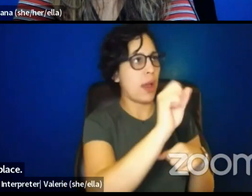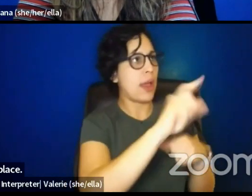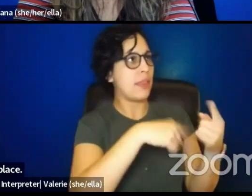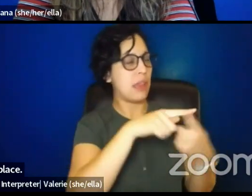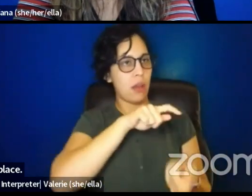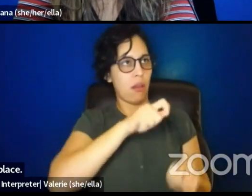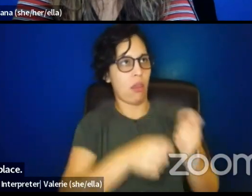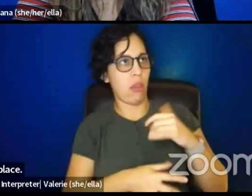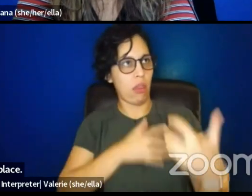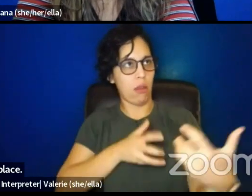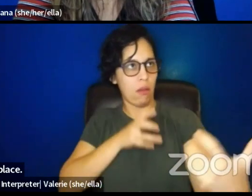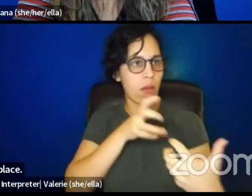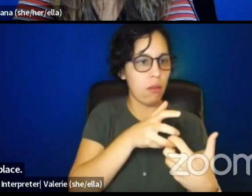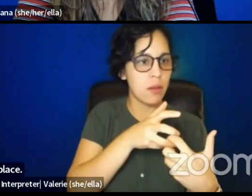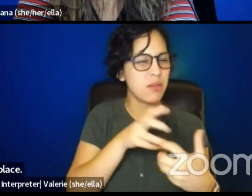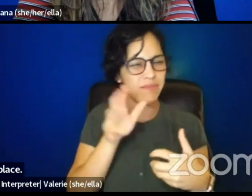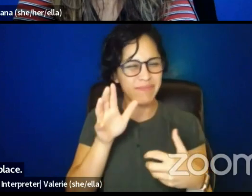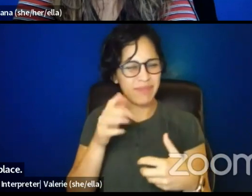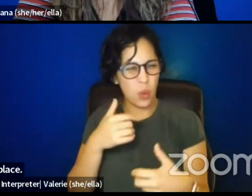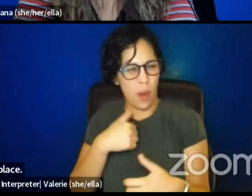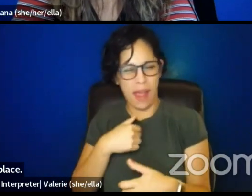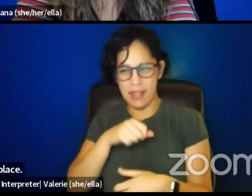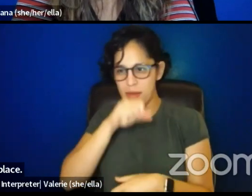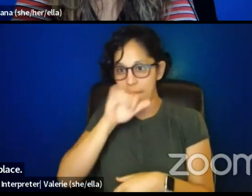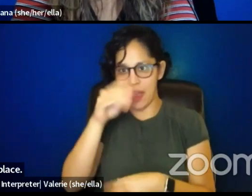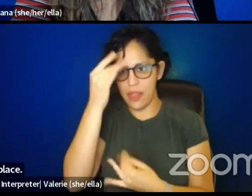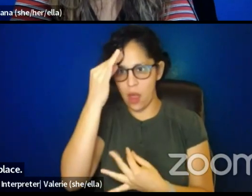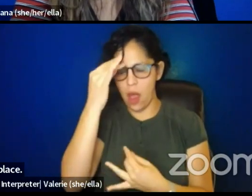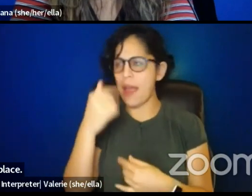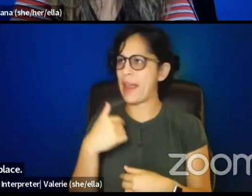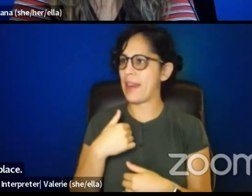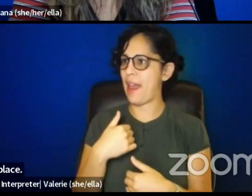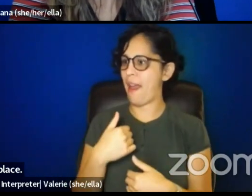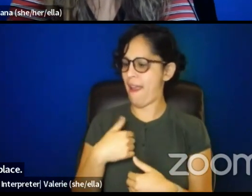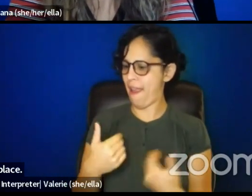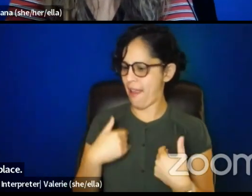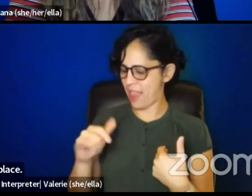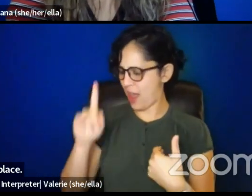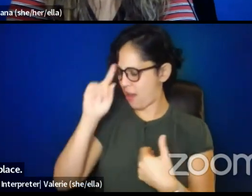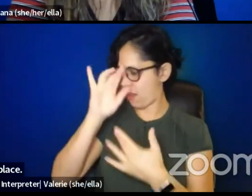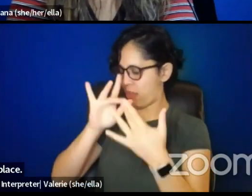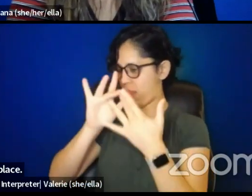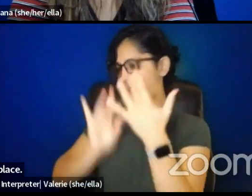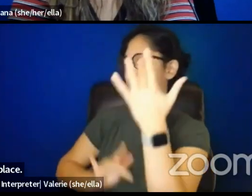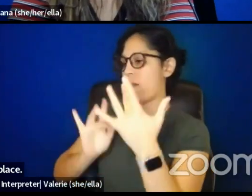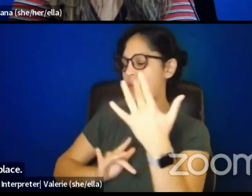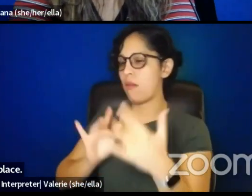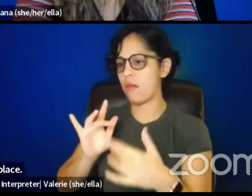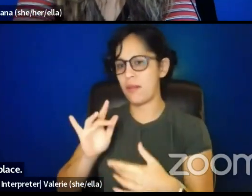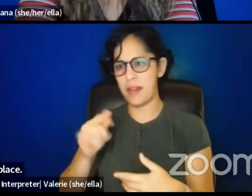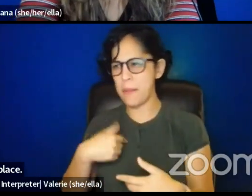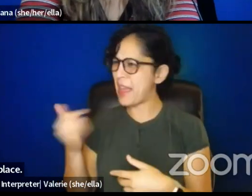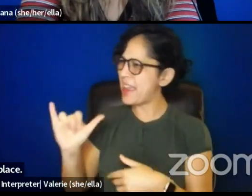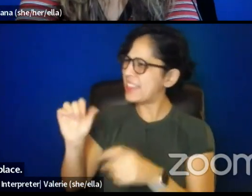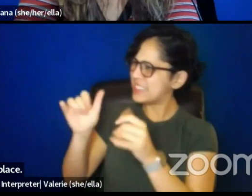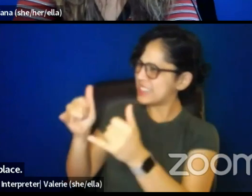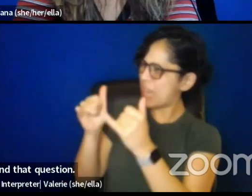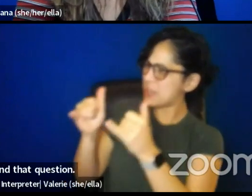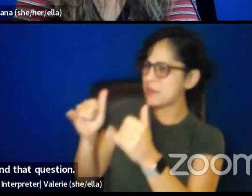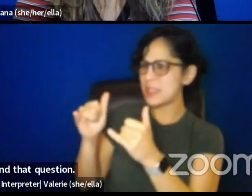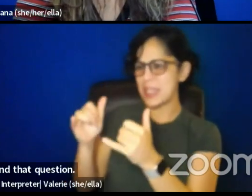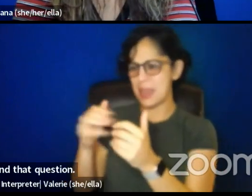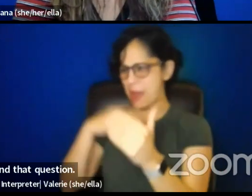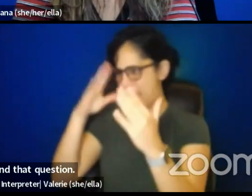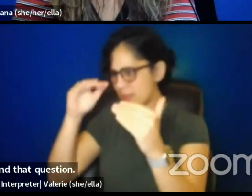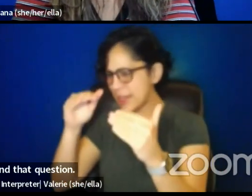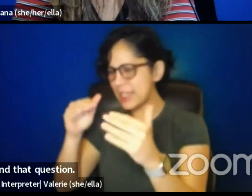Um, and that sort of, that we were all having this dissonance of like, yes, where I'm from too. Like, that's just how it is. Um, and then I think another